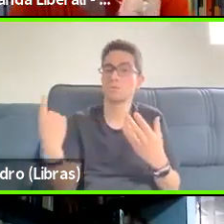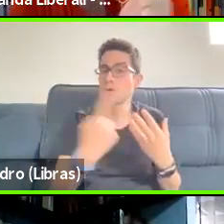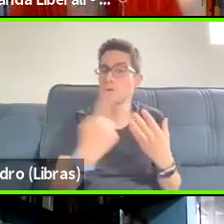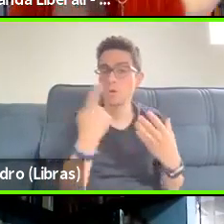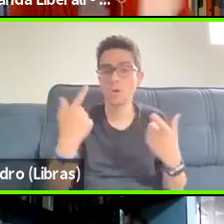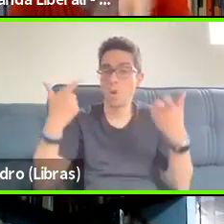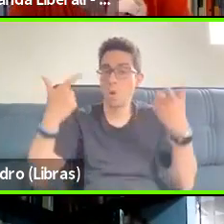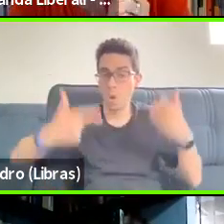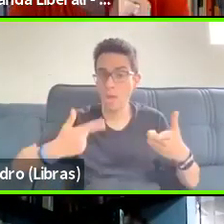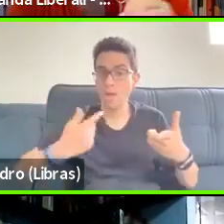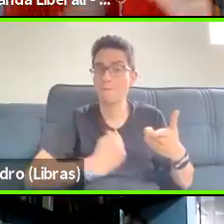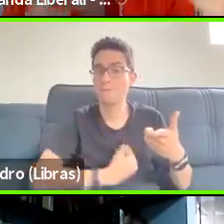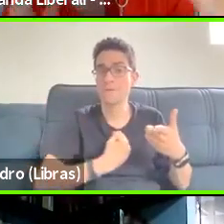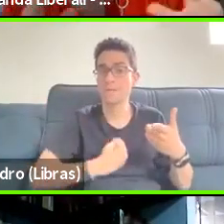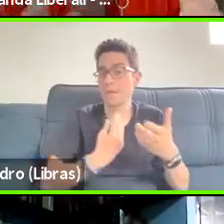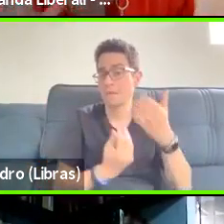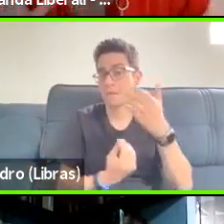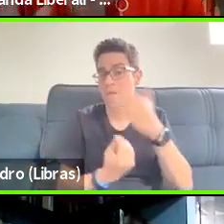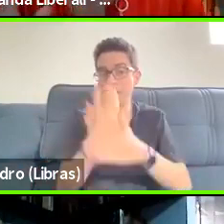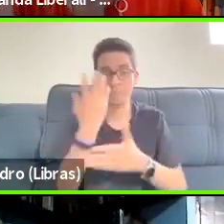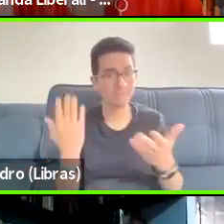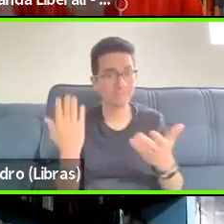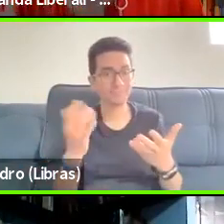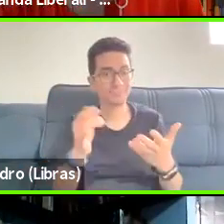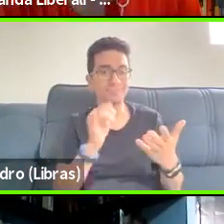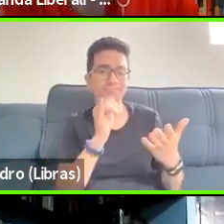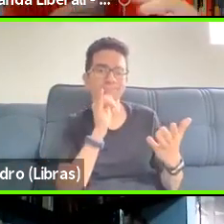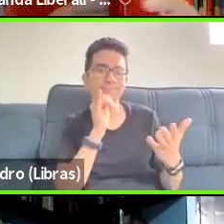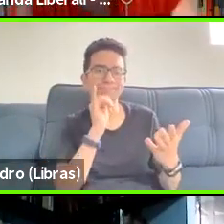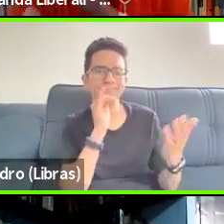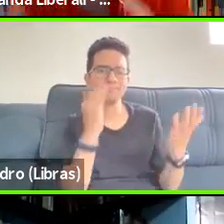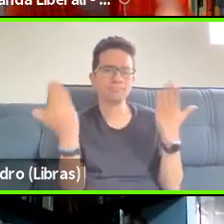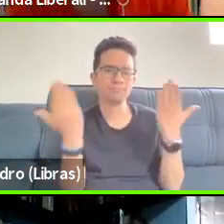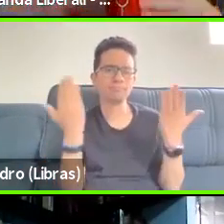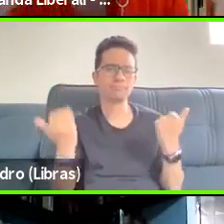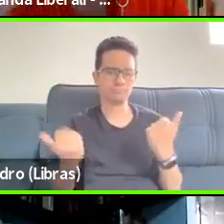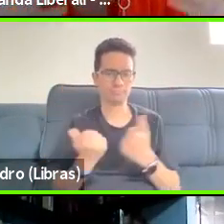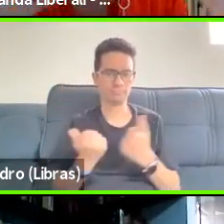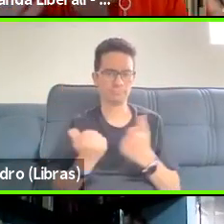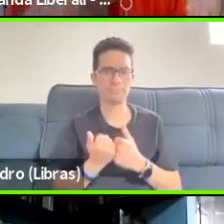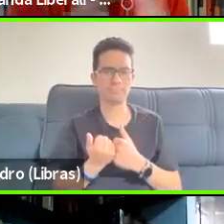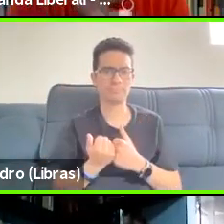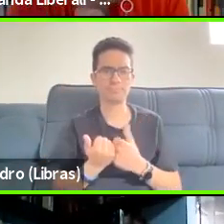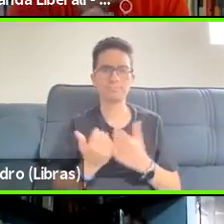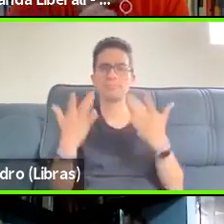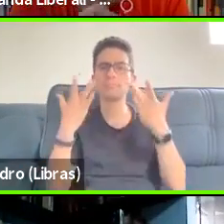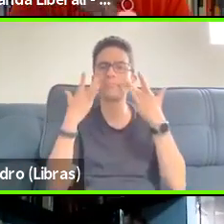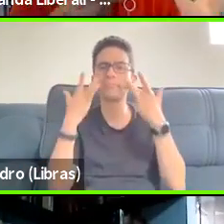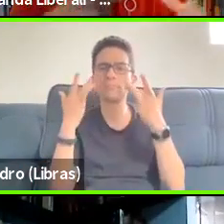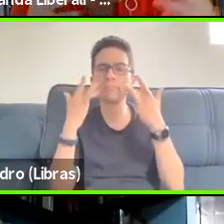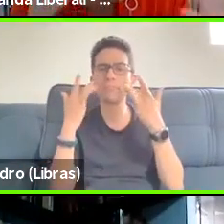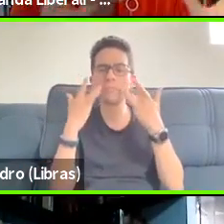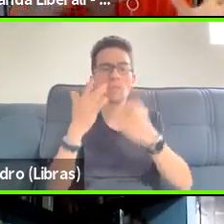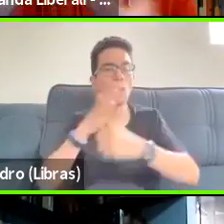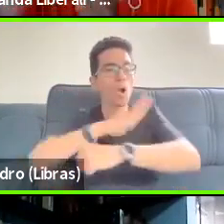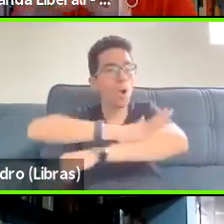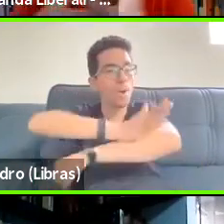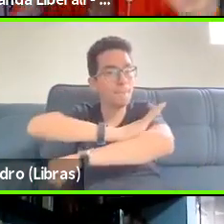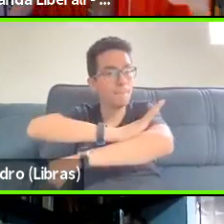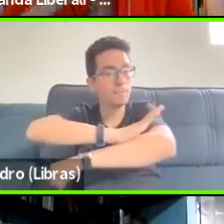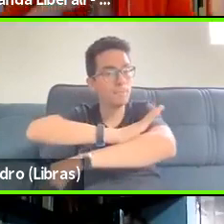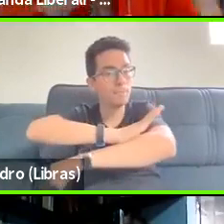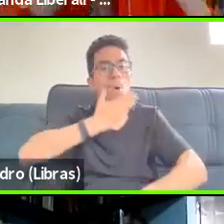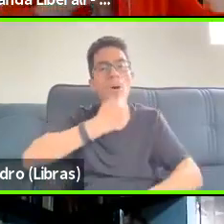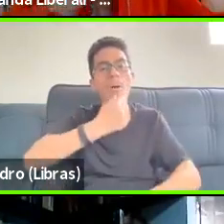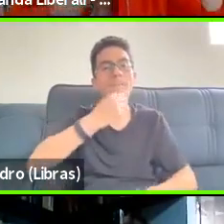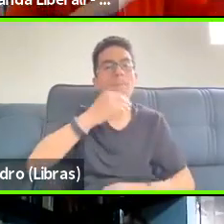um, in one situation, the theater of the oppressed with, from Augusto Boao. I don't know if you are familiar with this, but that's